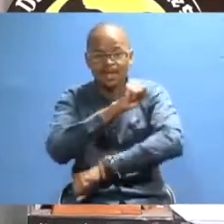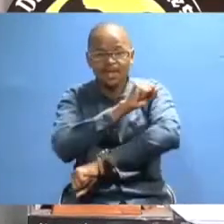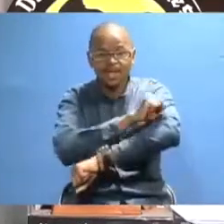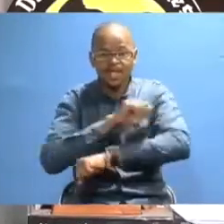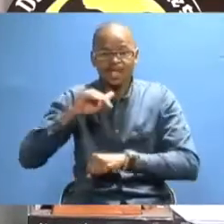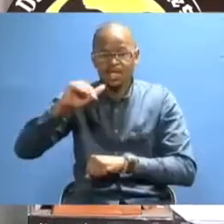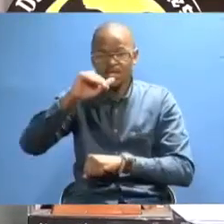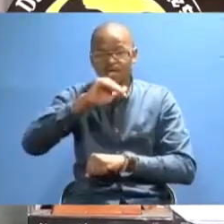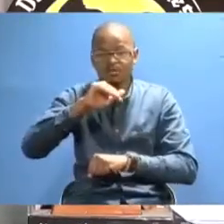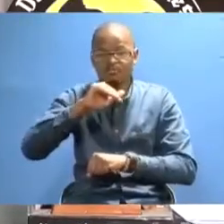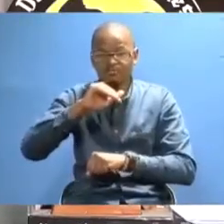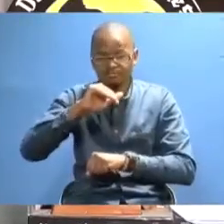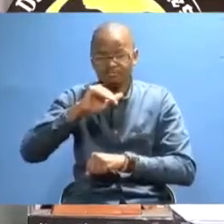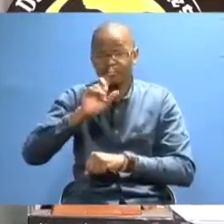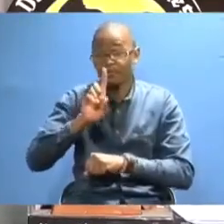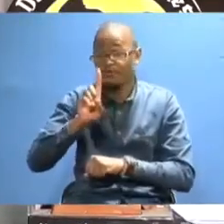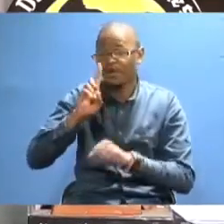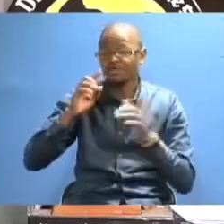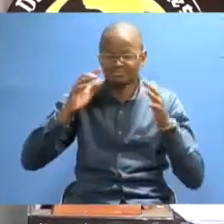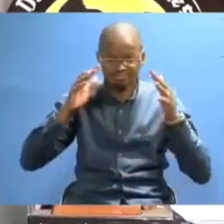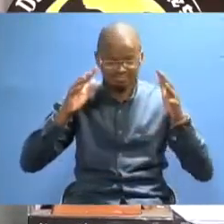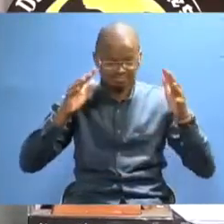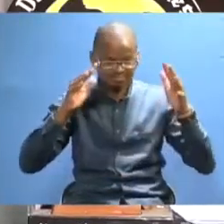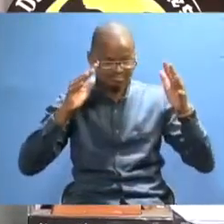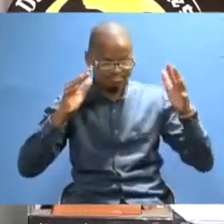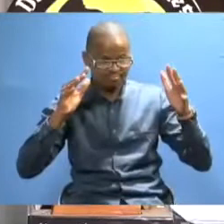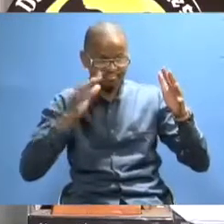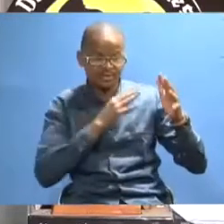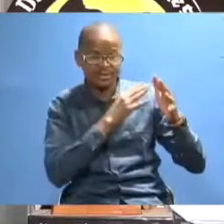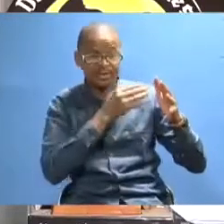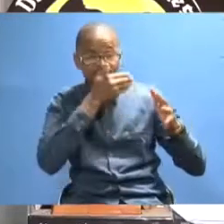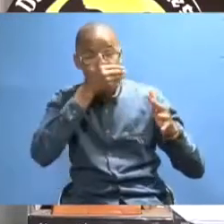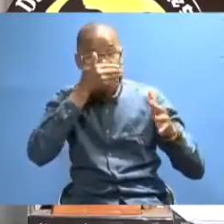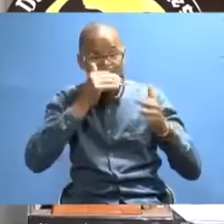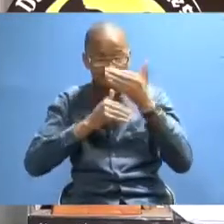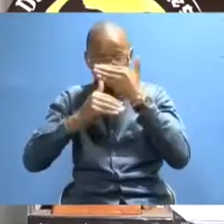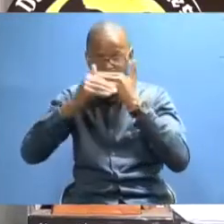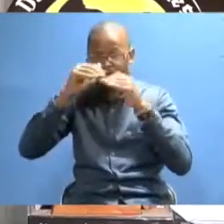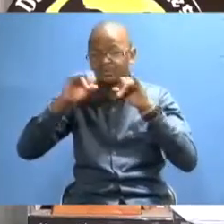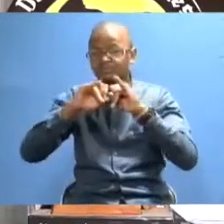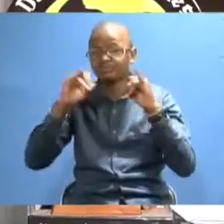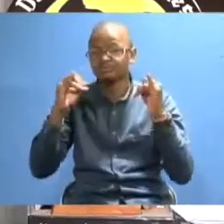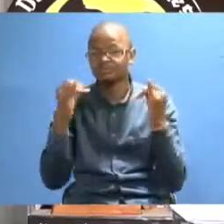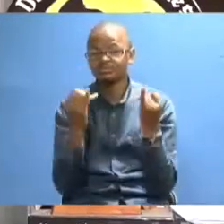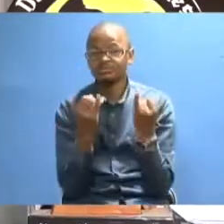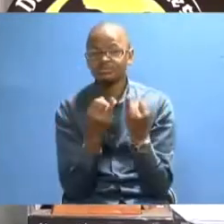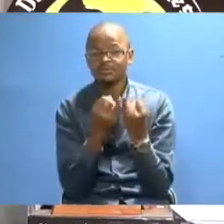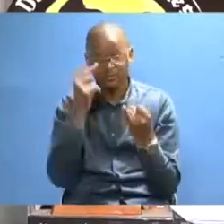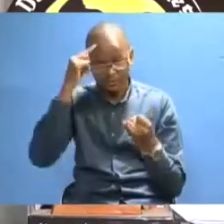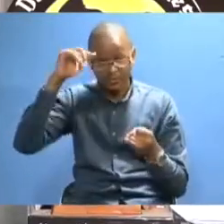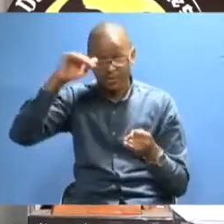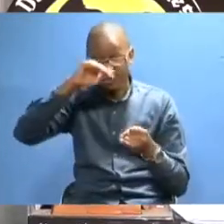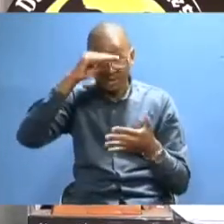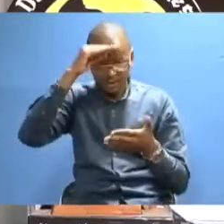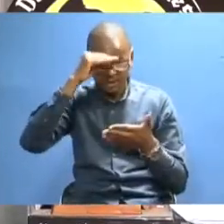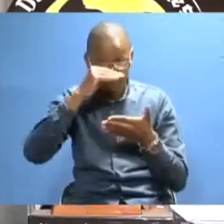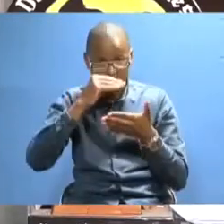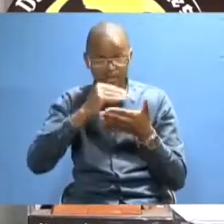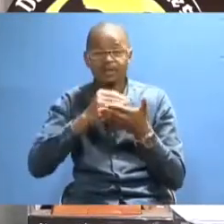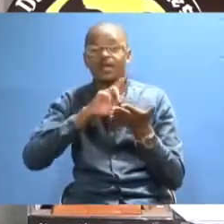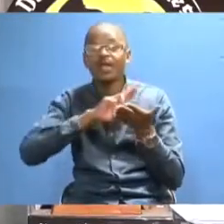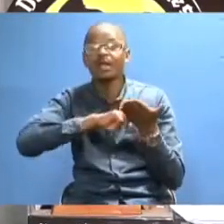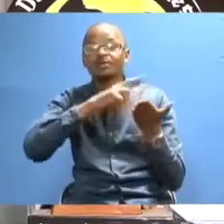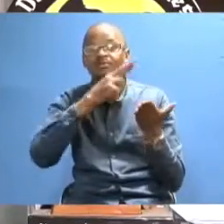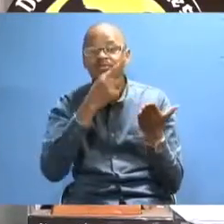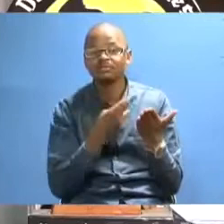The School of Environmental Studies is one of the largest and best university institutions of environmental studies